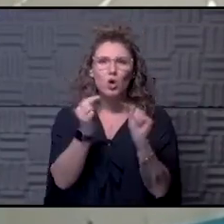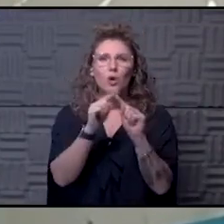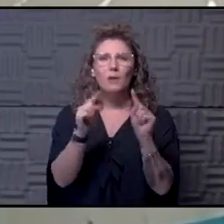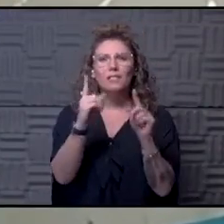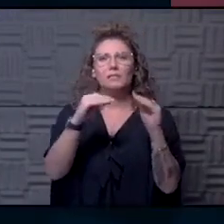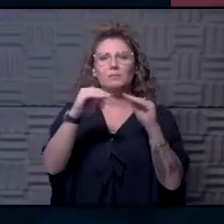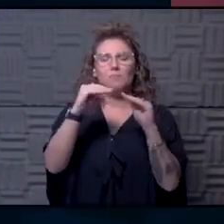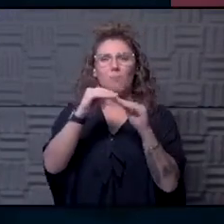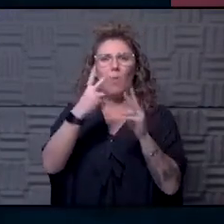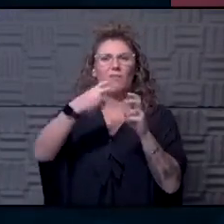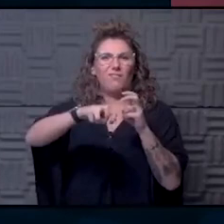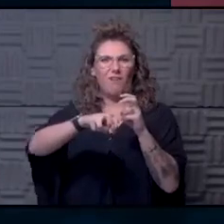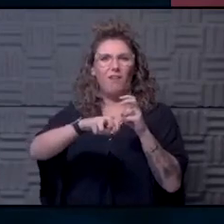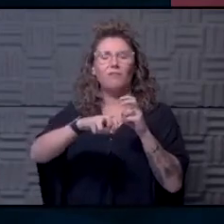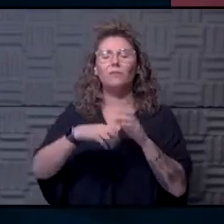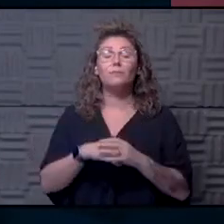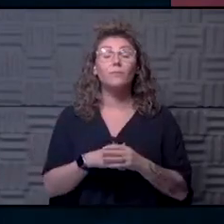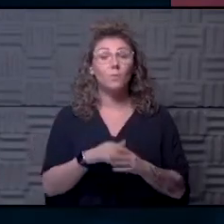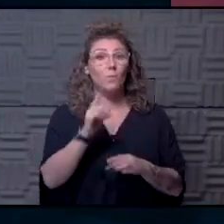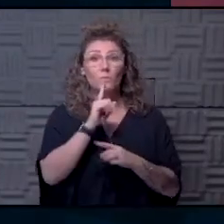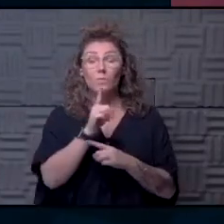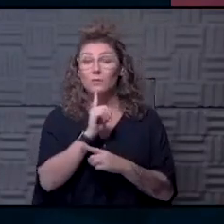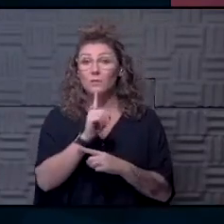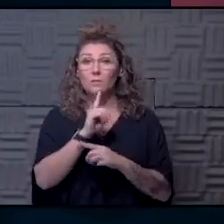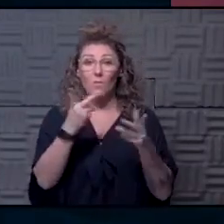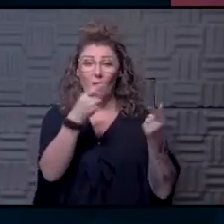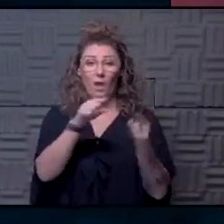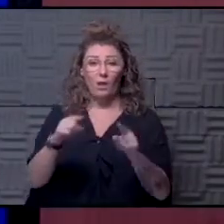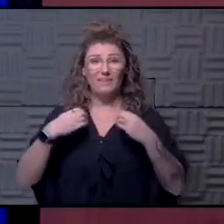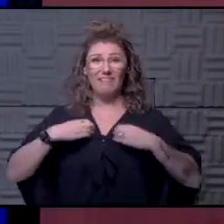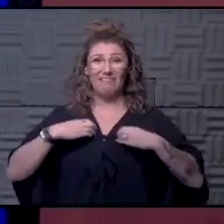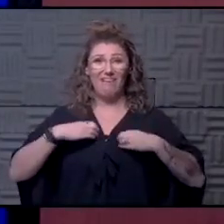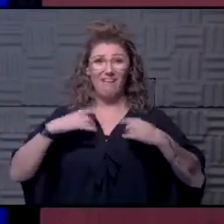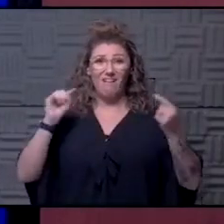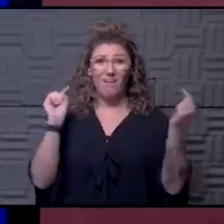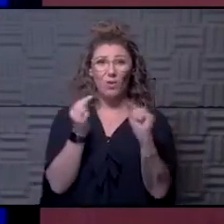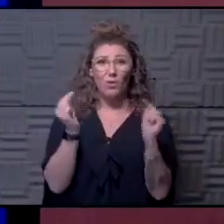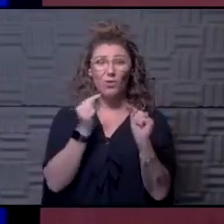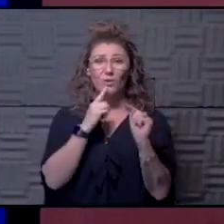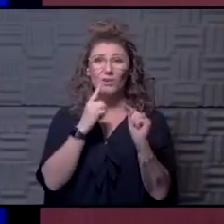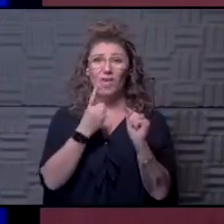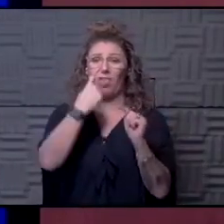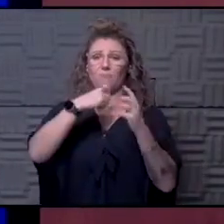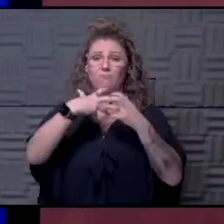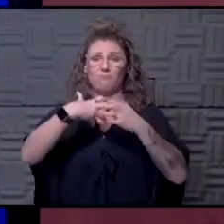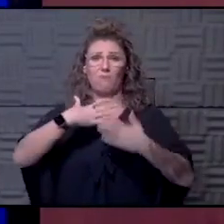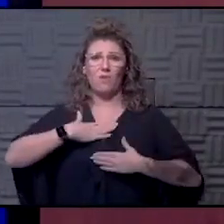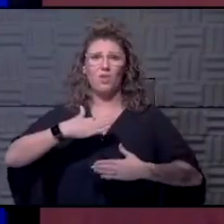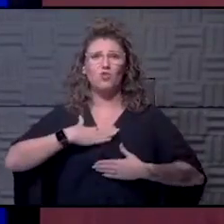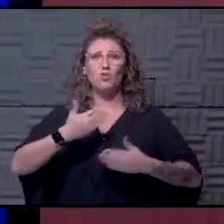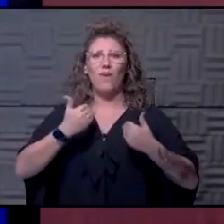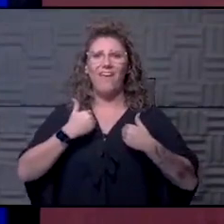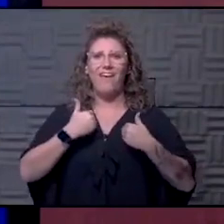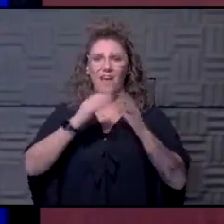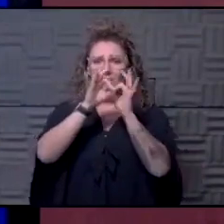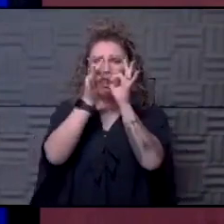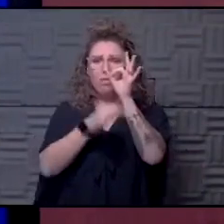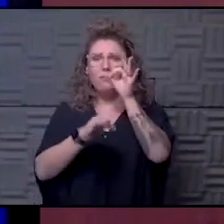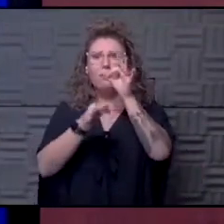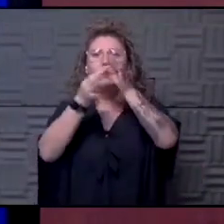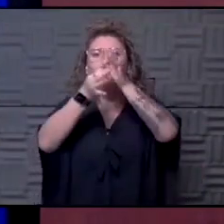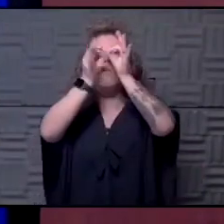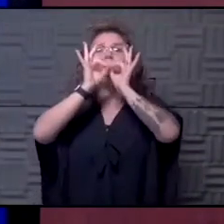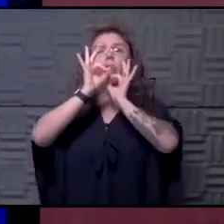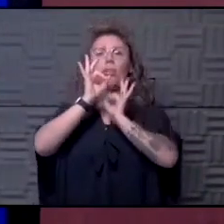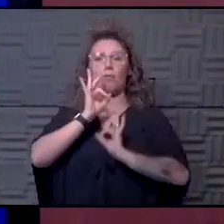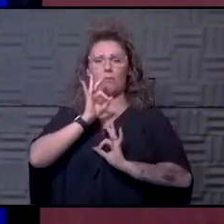Yeah. What happens in, in, well, really all kinds of lung injury, there's it, if you have to go on a ventilator, there's a tube that goes into your throat. That tube has